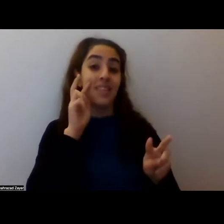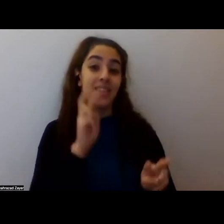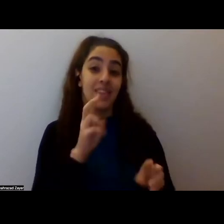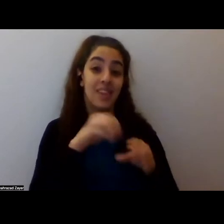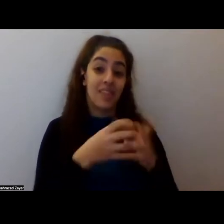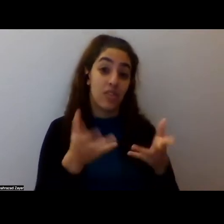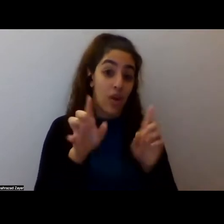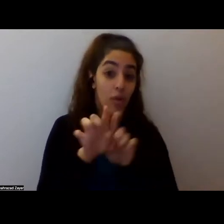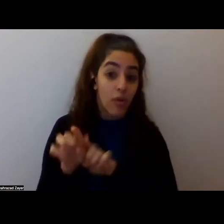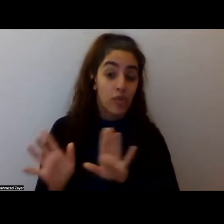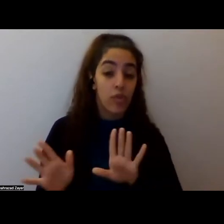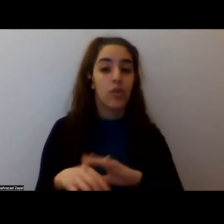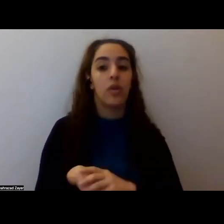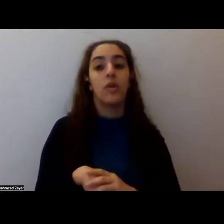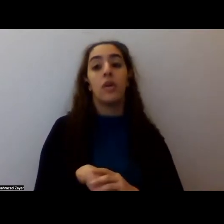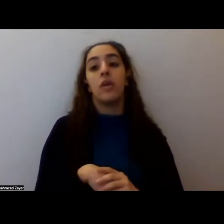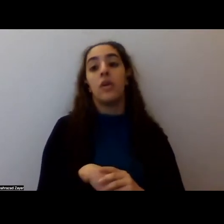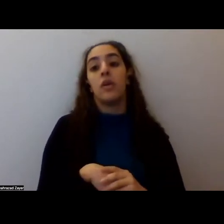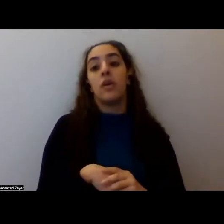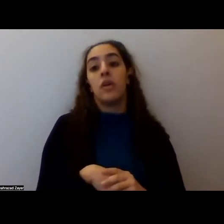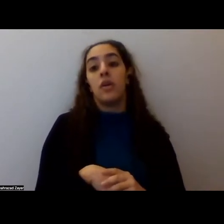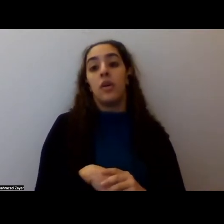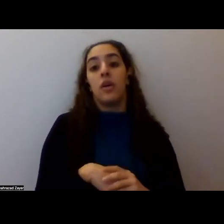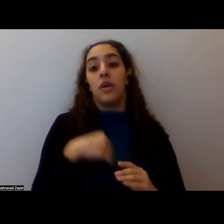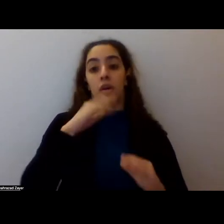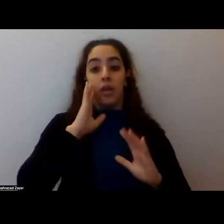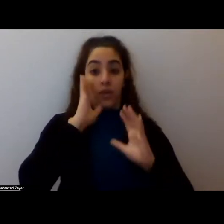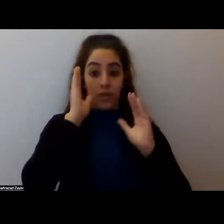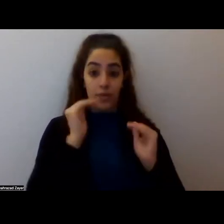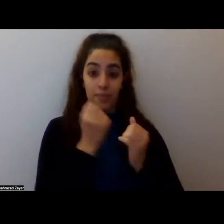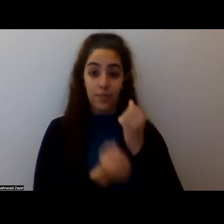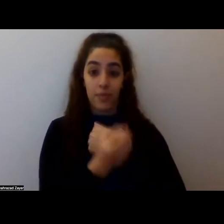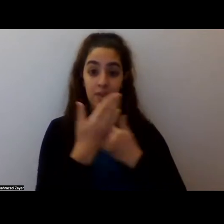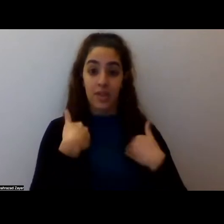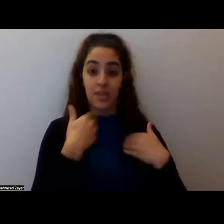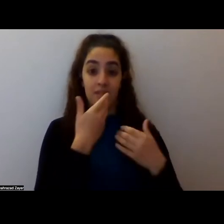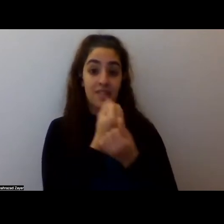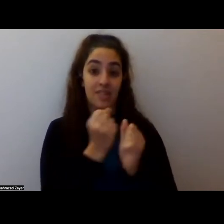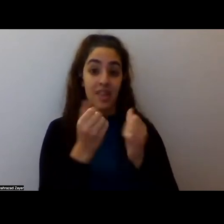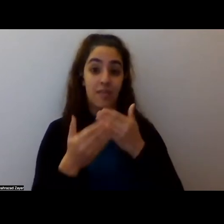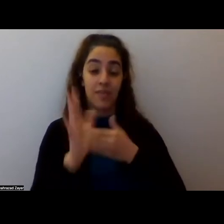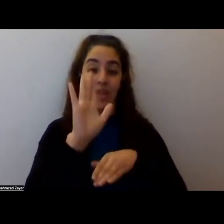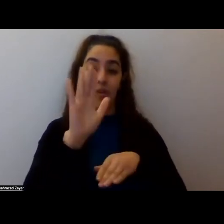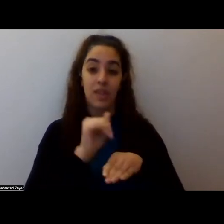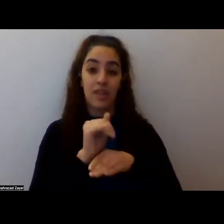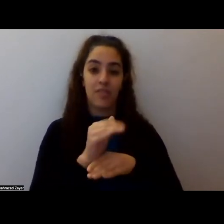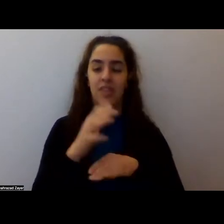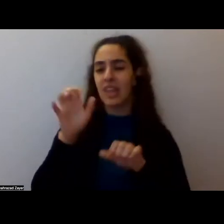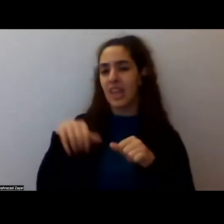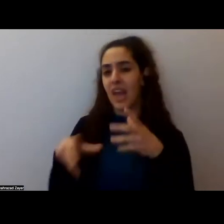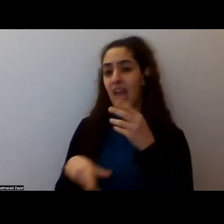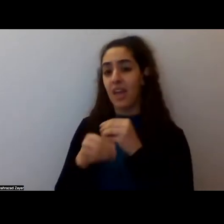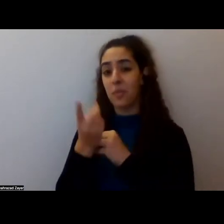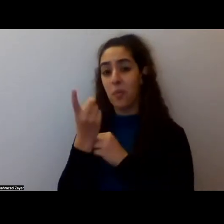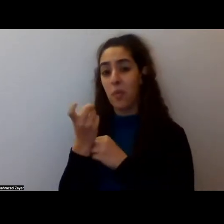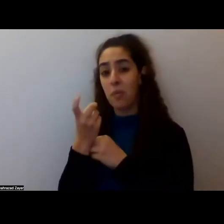and yeah, um, I hope everybody has a really safe, um, rest of their evening. Yeah, please. Yeah. Yeah. I see here, uh, somebody,